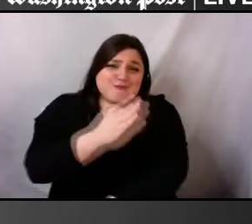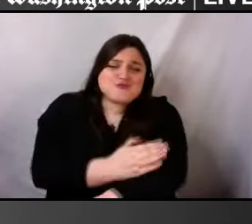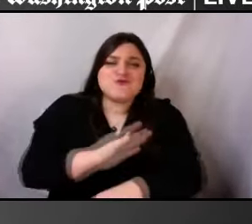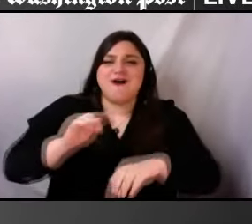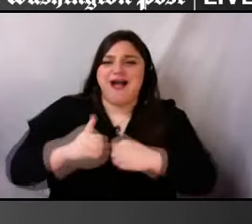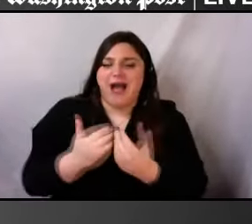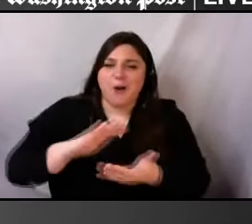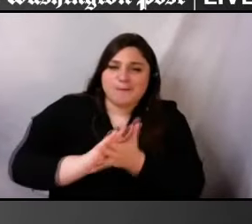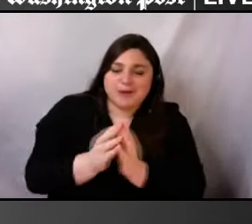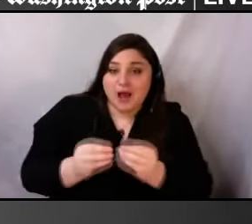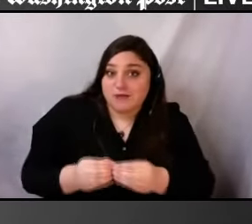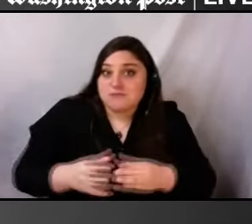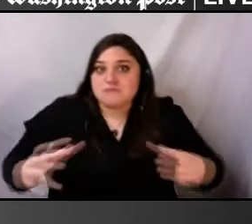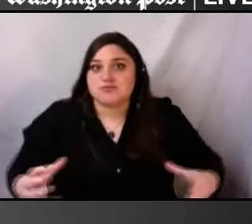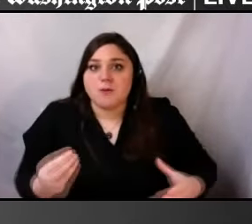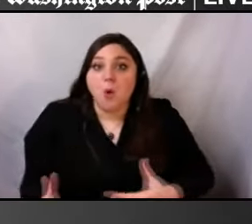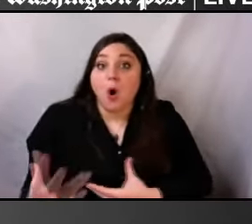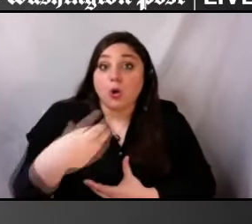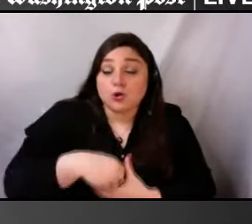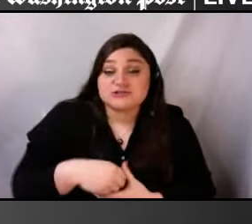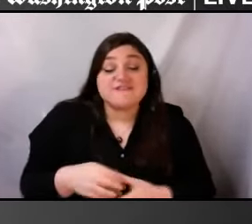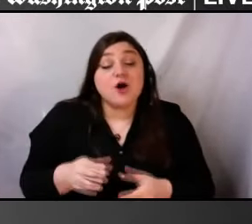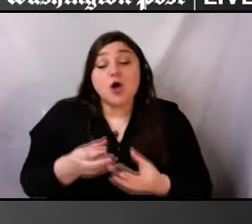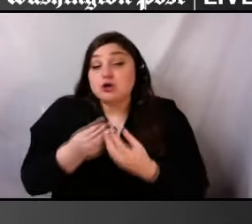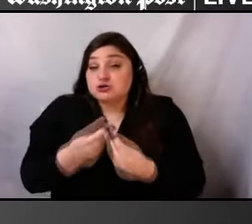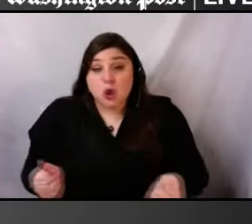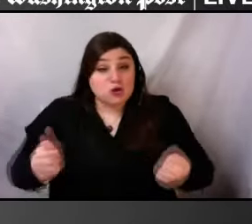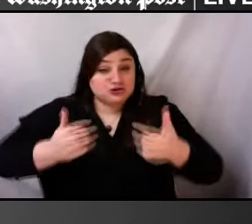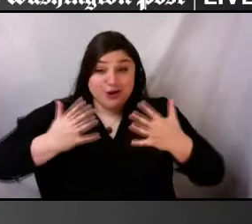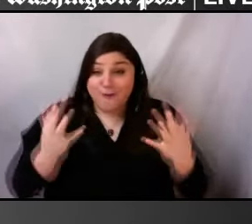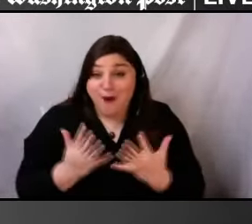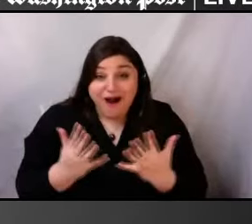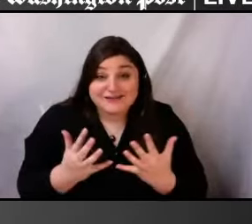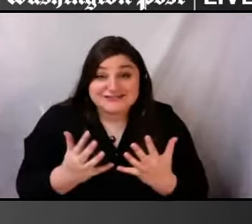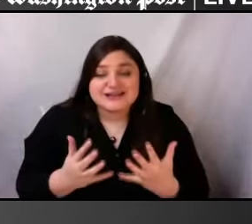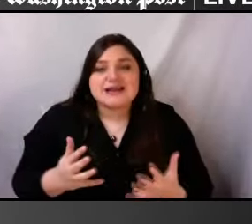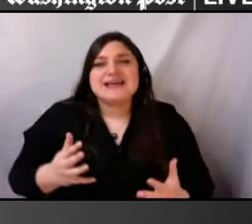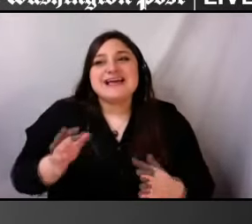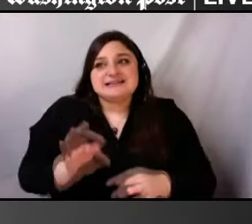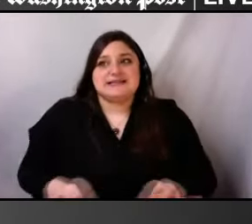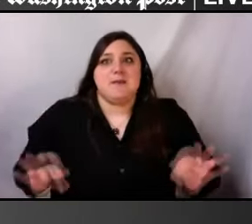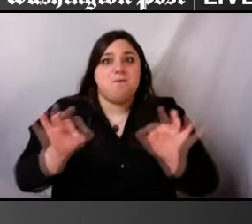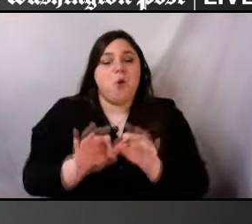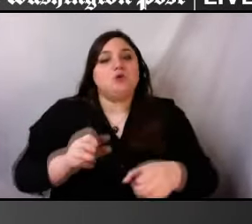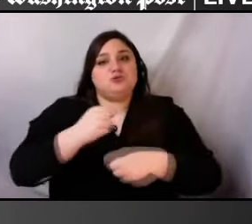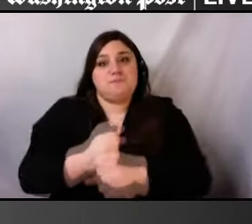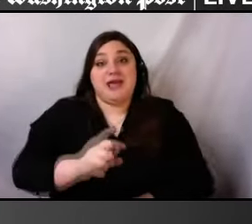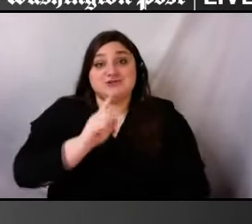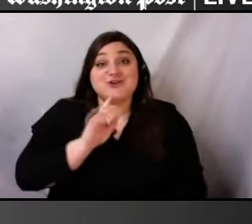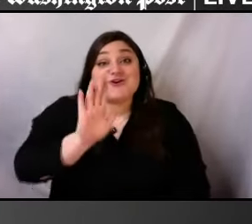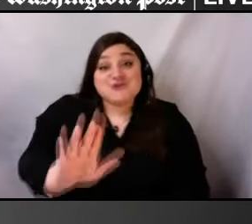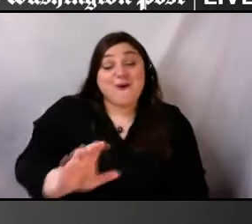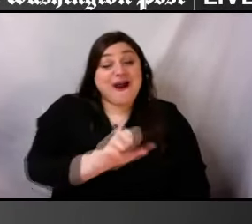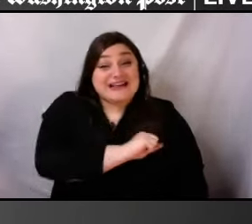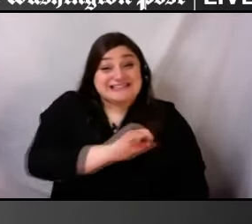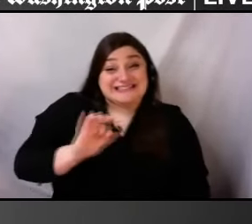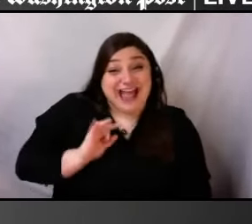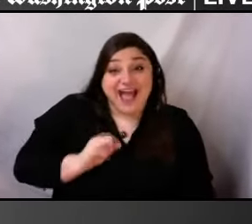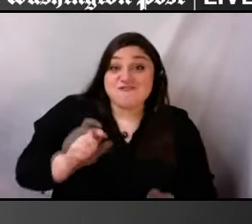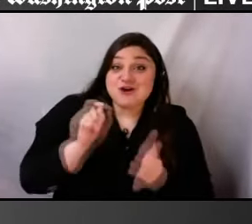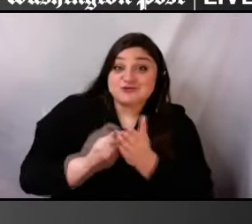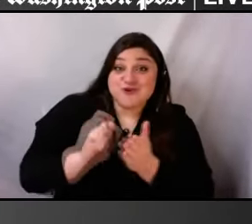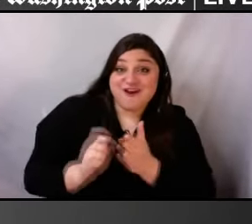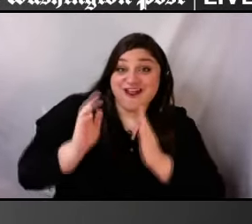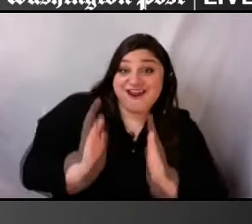solution is to ensure that we have journalists on staff who are disabled, that we have decision